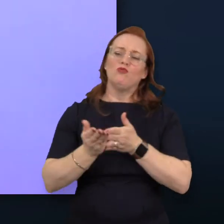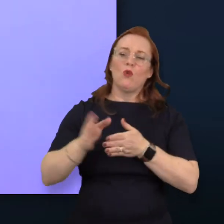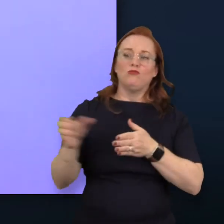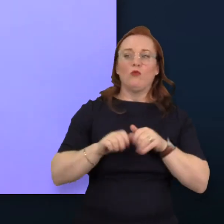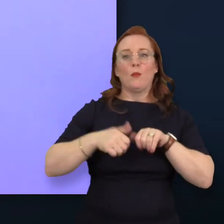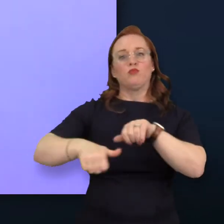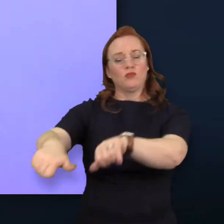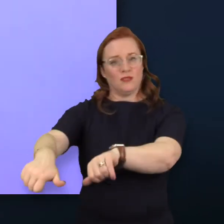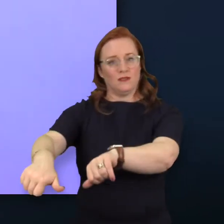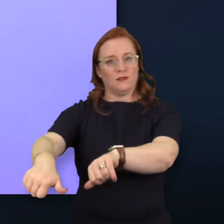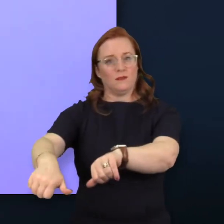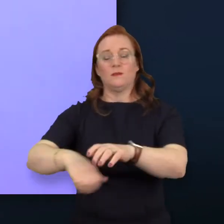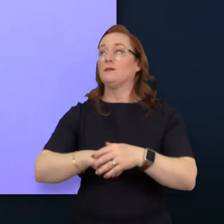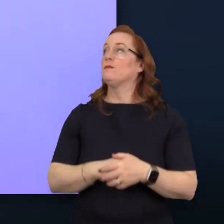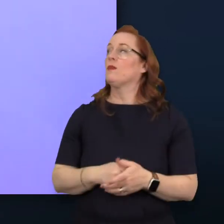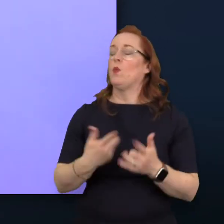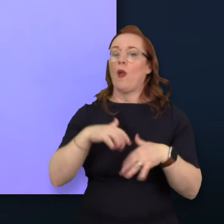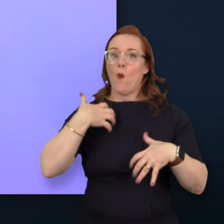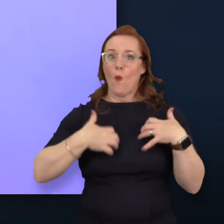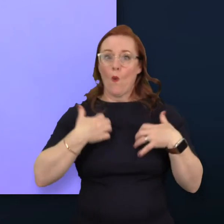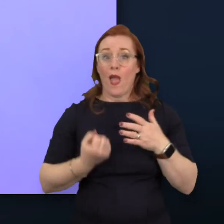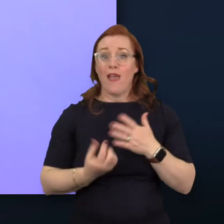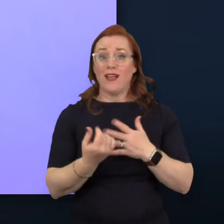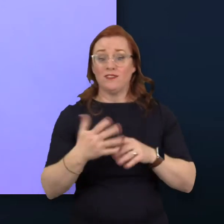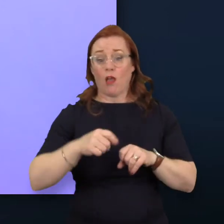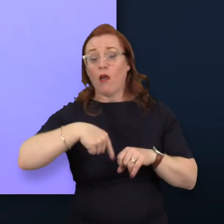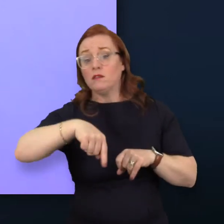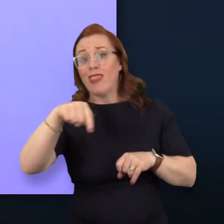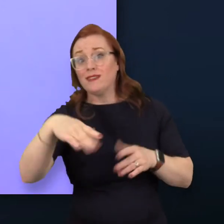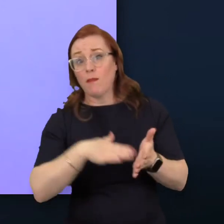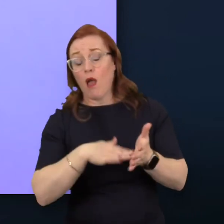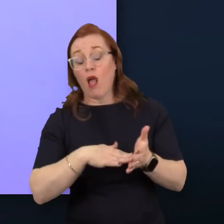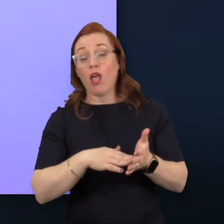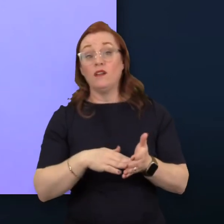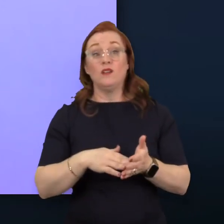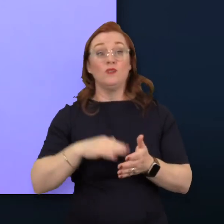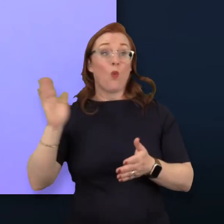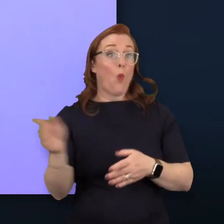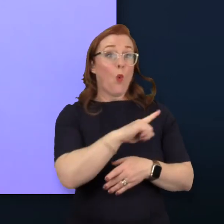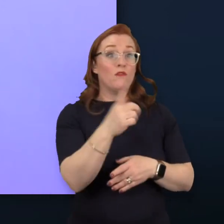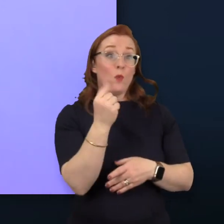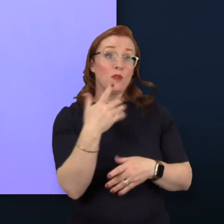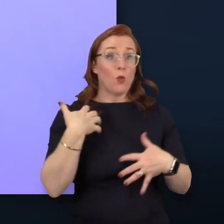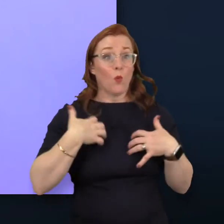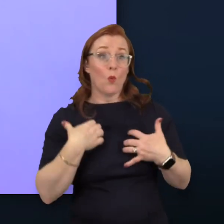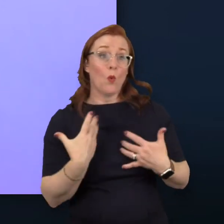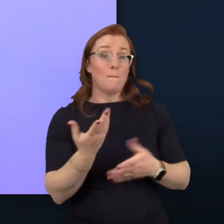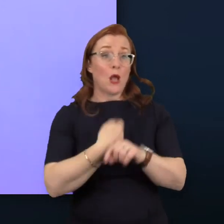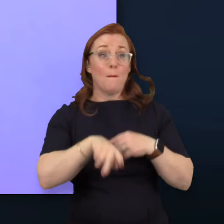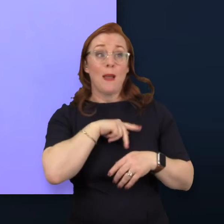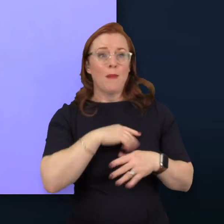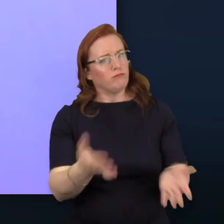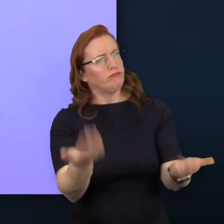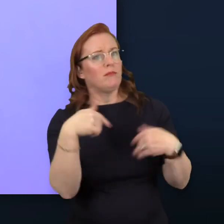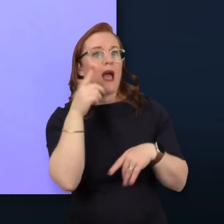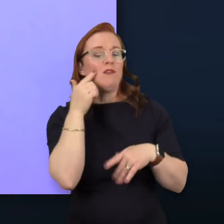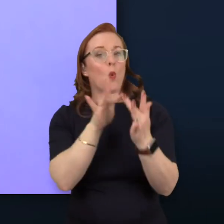We are excited to have a program of events starting this month and invite all prospective individual members to visit our